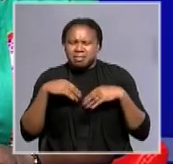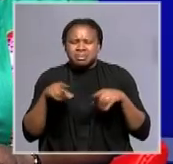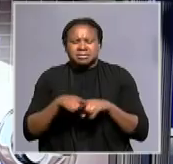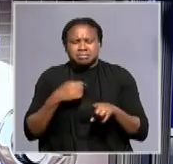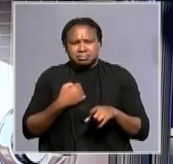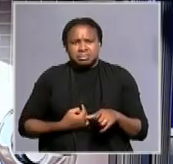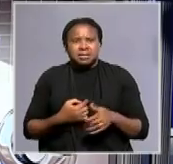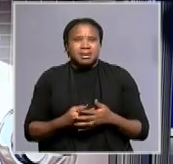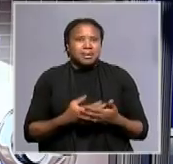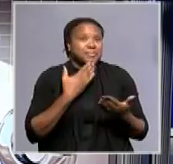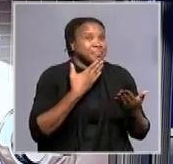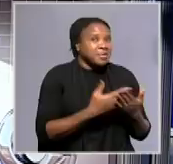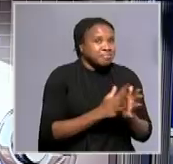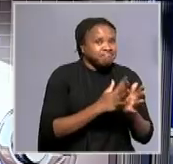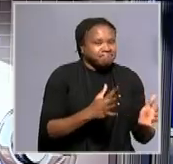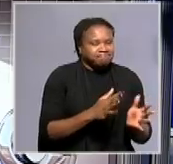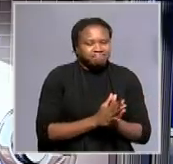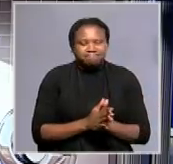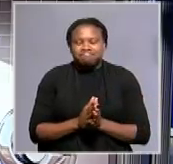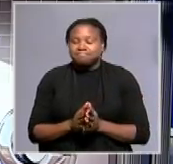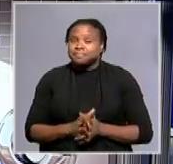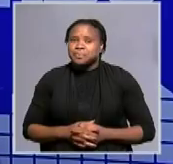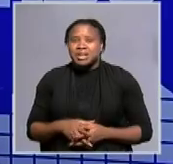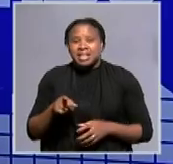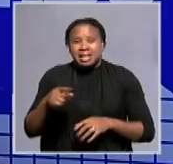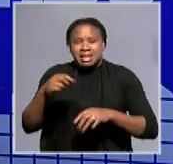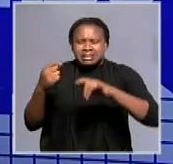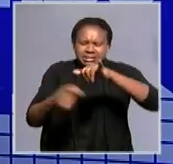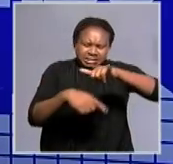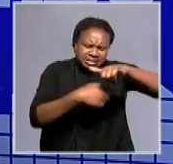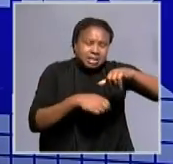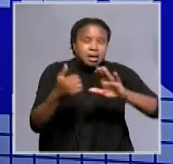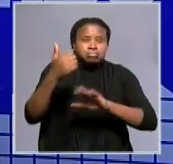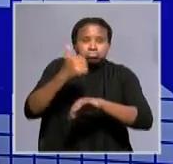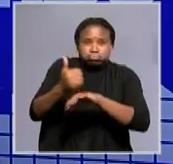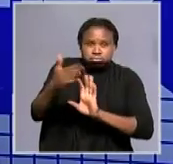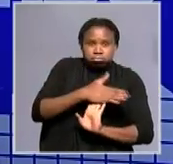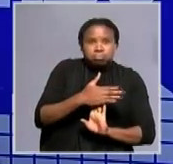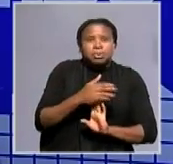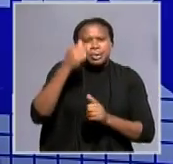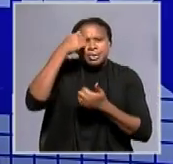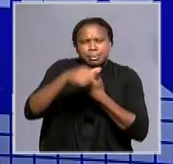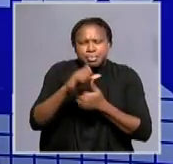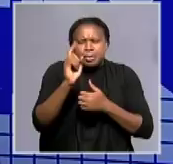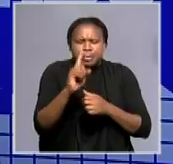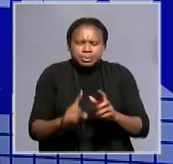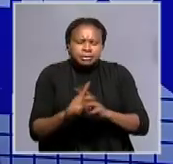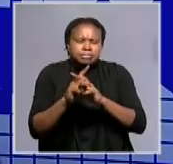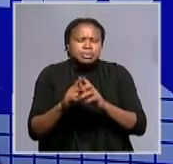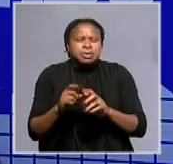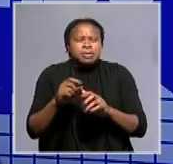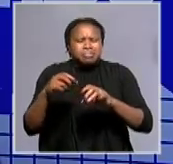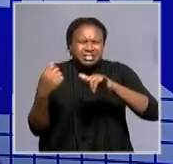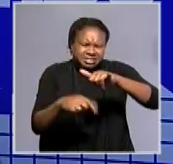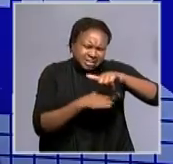Ms. Mongo, thank you. Thank you. And that was Kasinga massacre survivor Russo Mongo, recalling the events from that fateful day